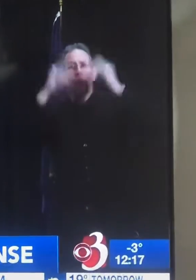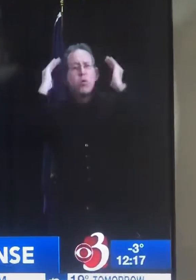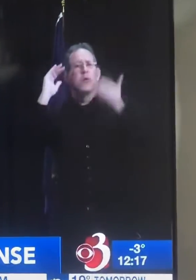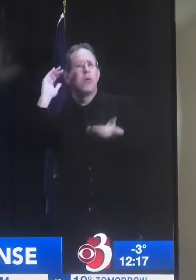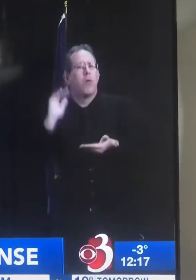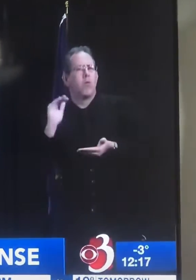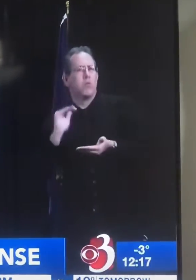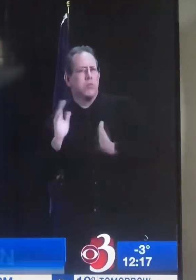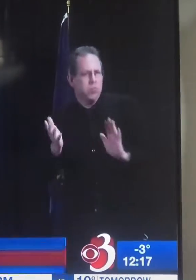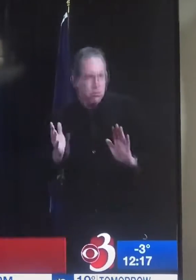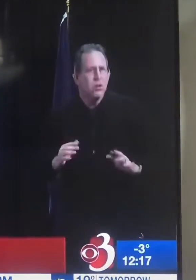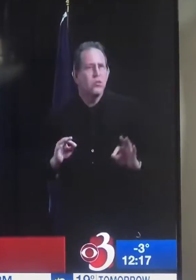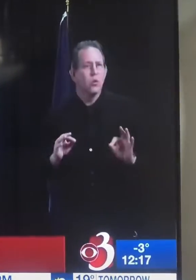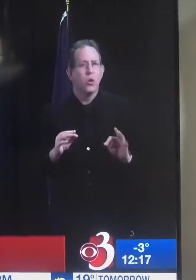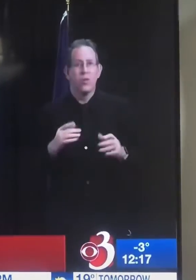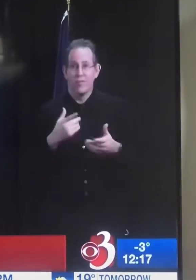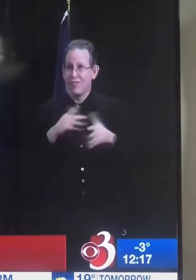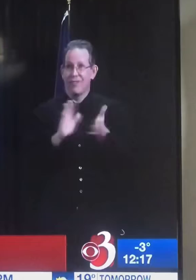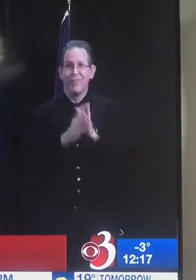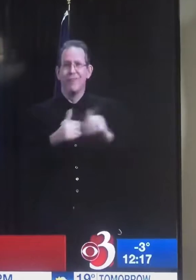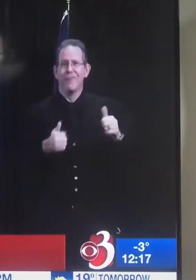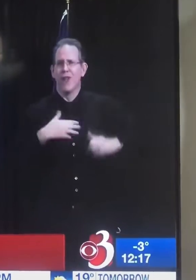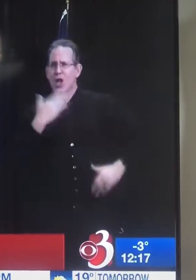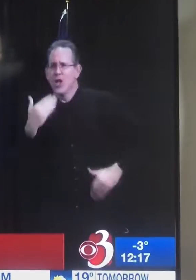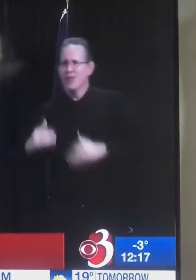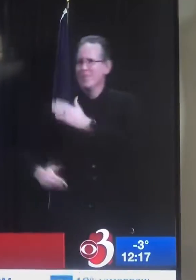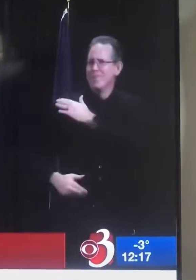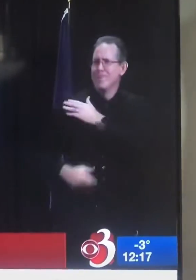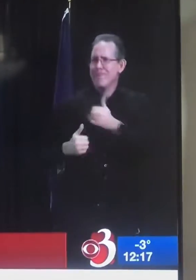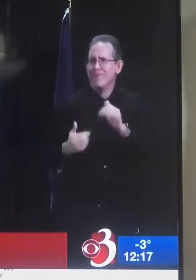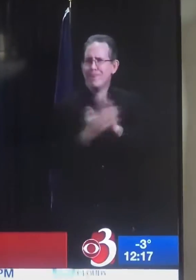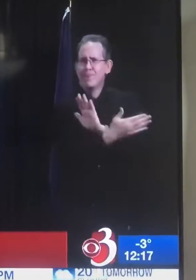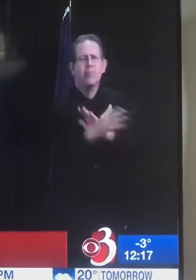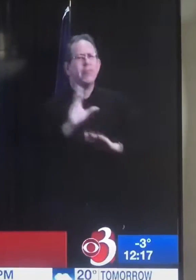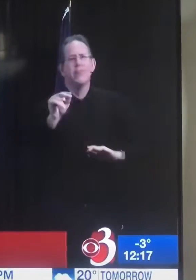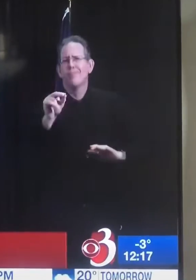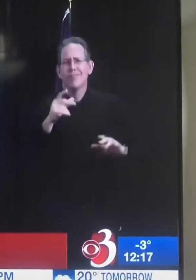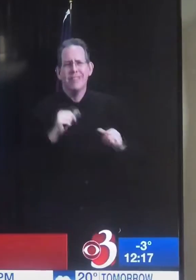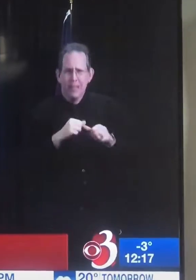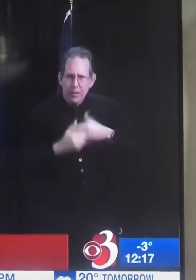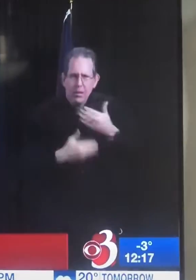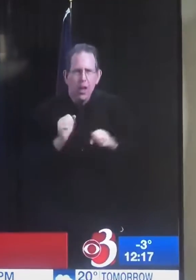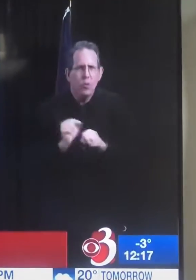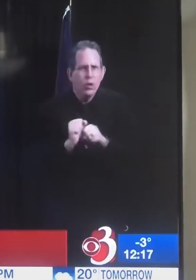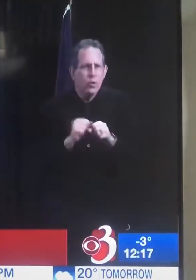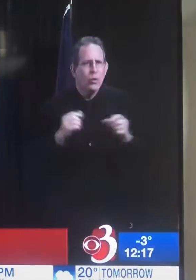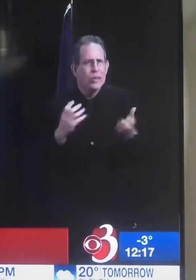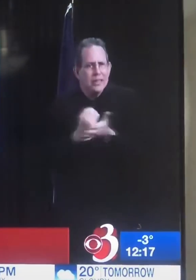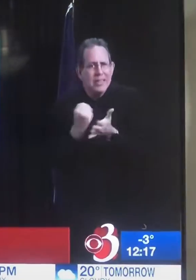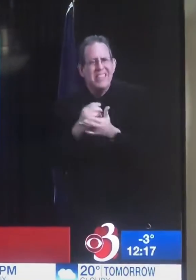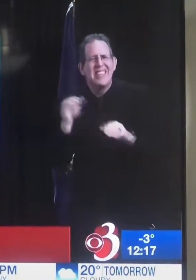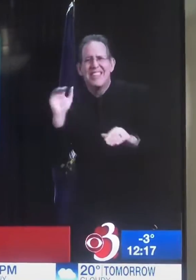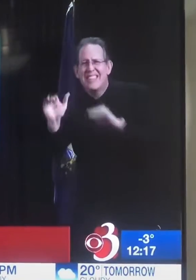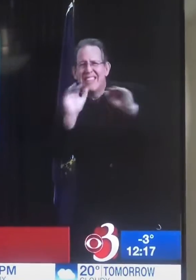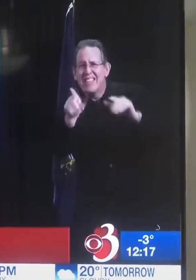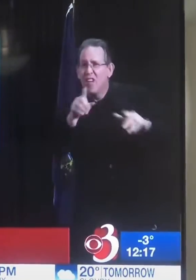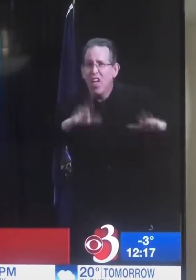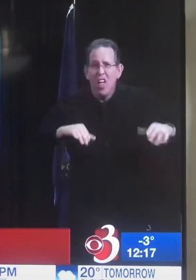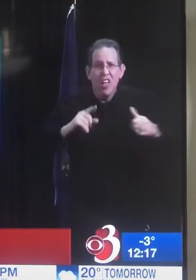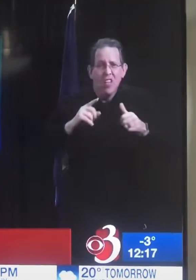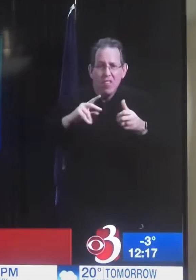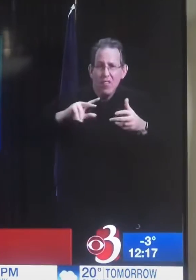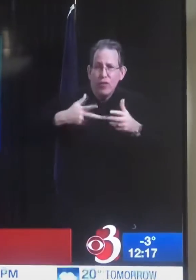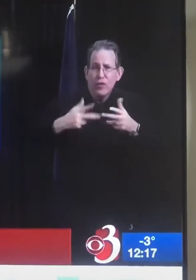I hope he's not lying to the American people like Biden does. It's not too late.